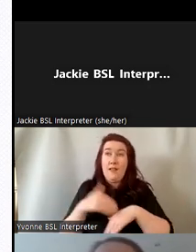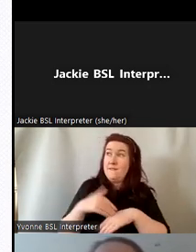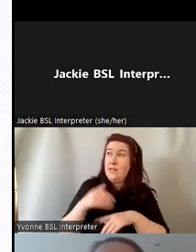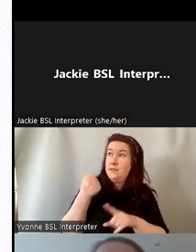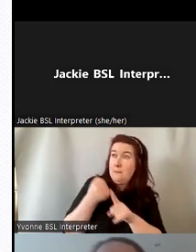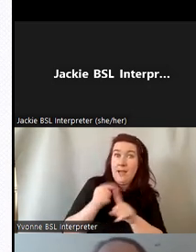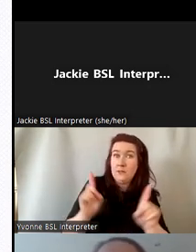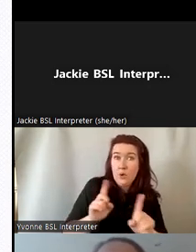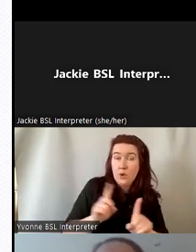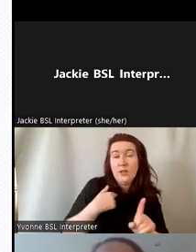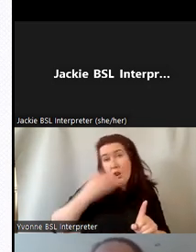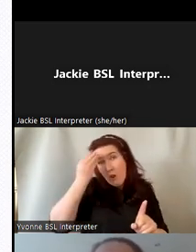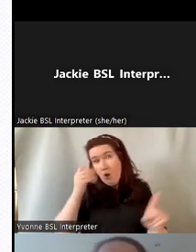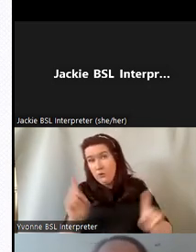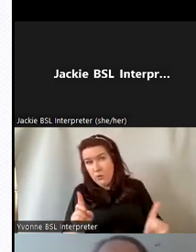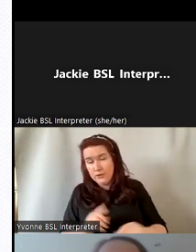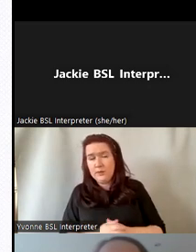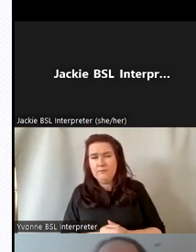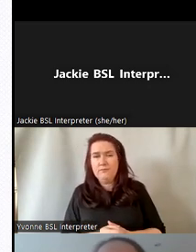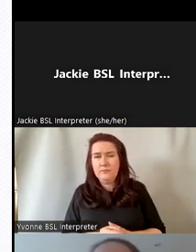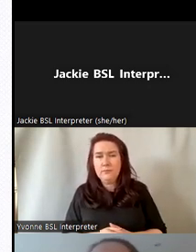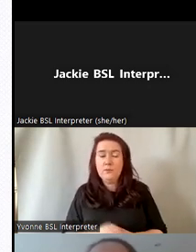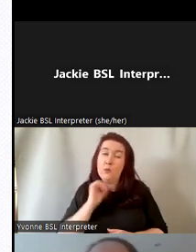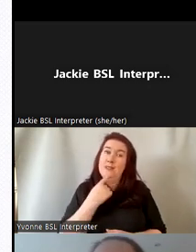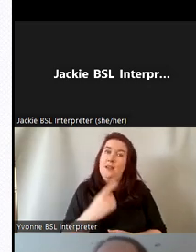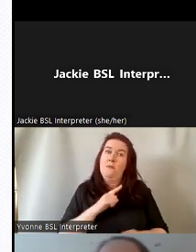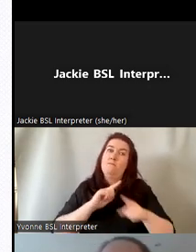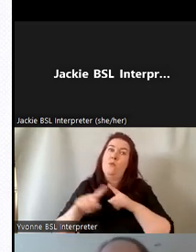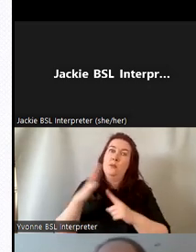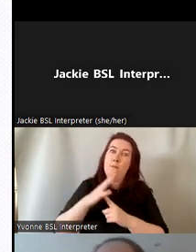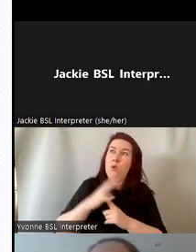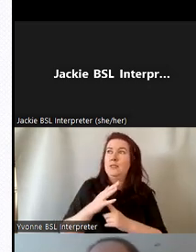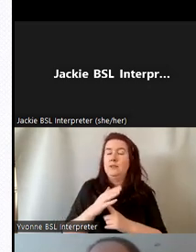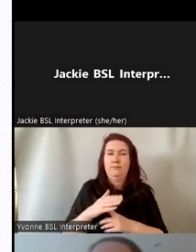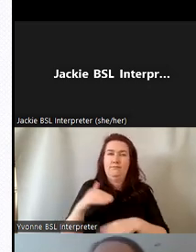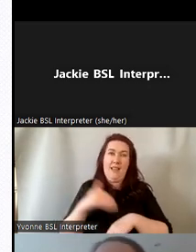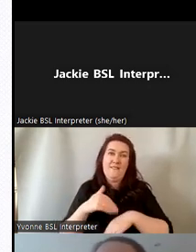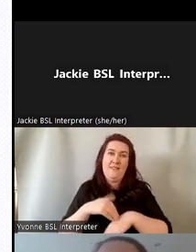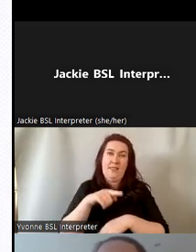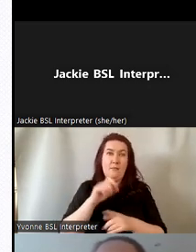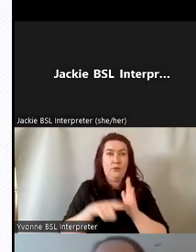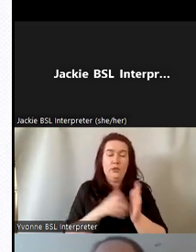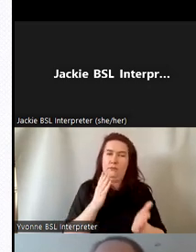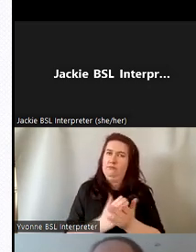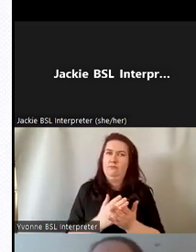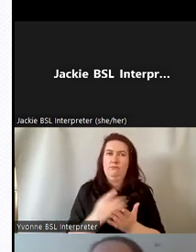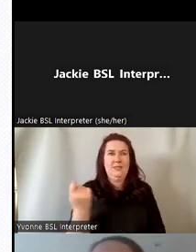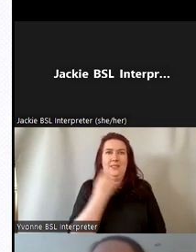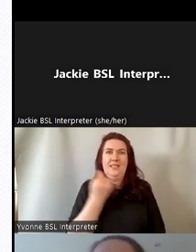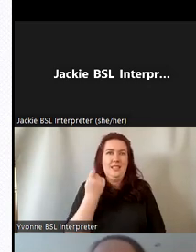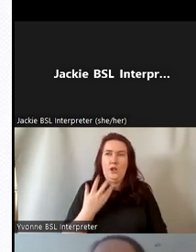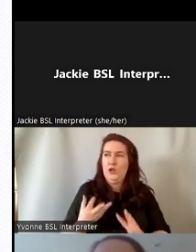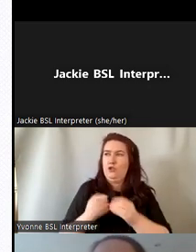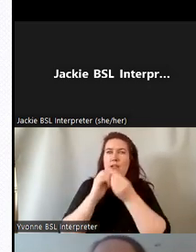learned from the project well the most most important and obvious impact of the project is the successful creation and publication